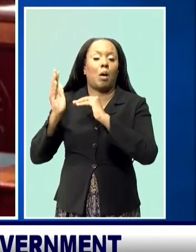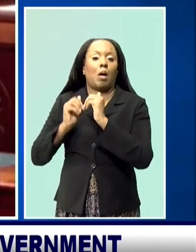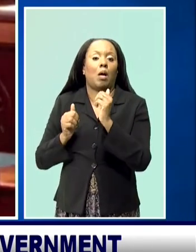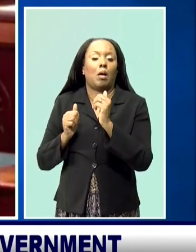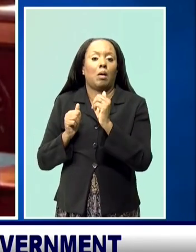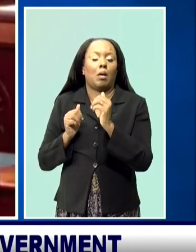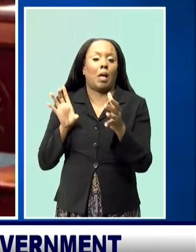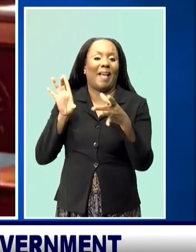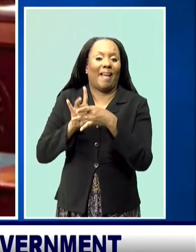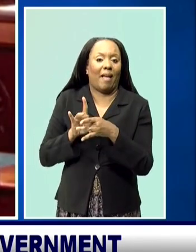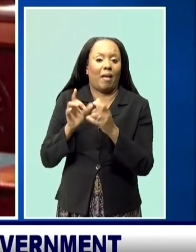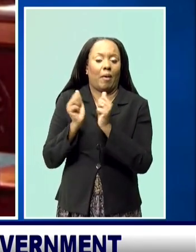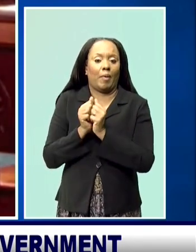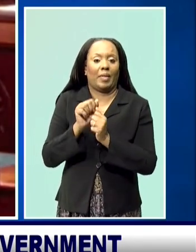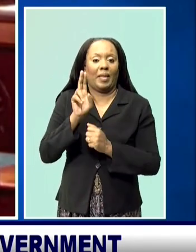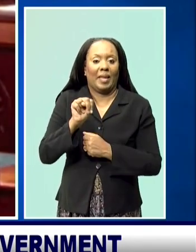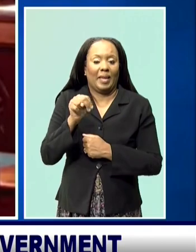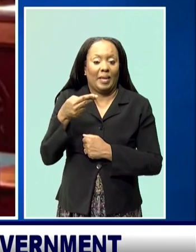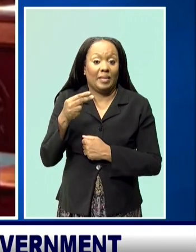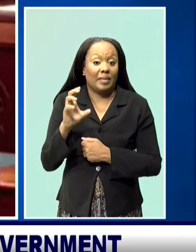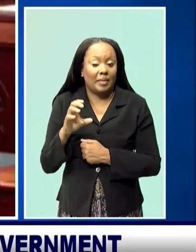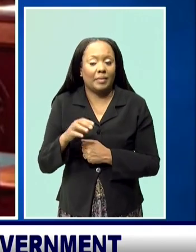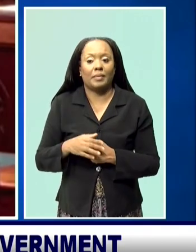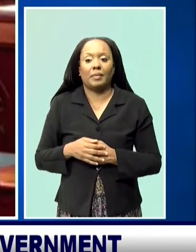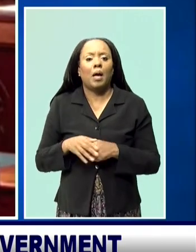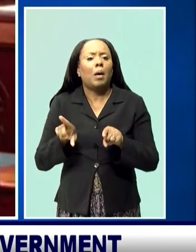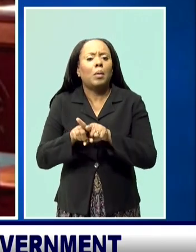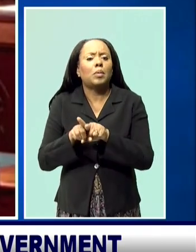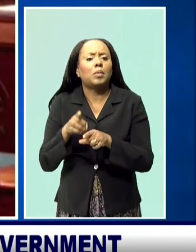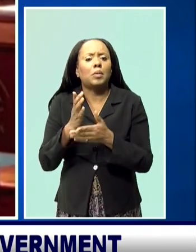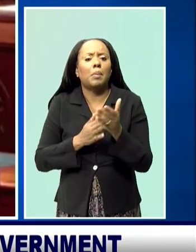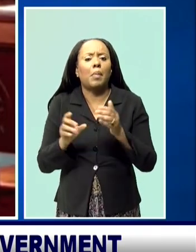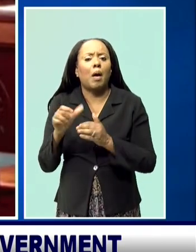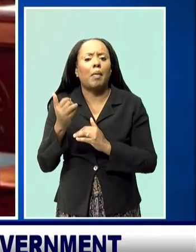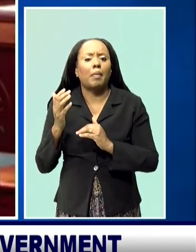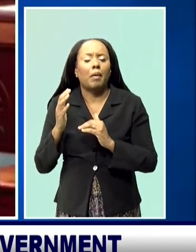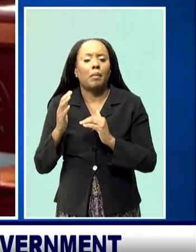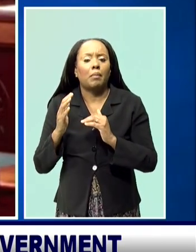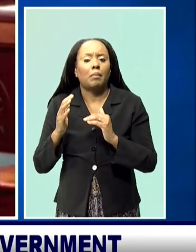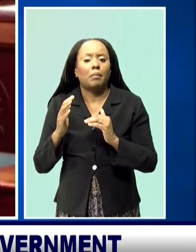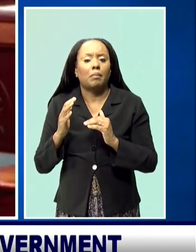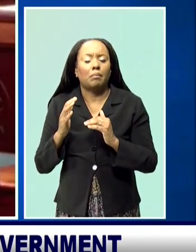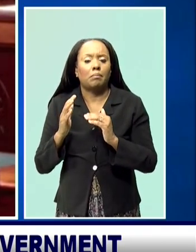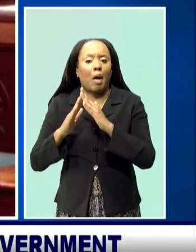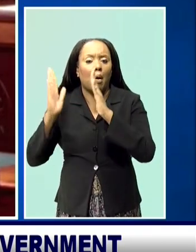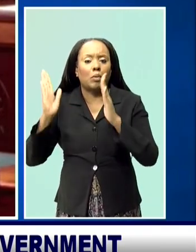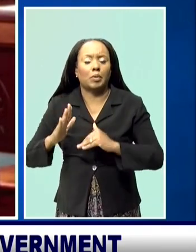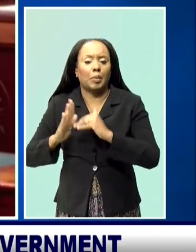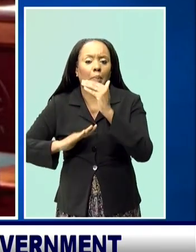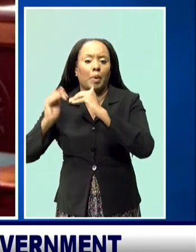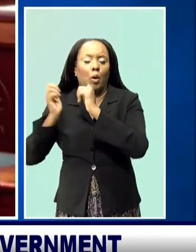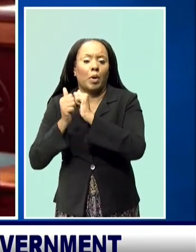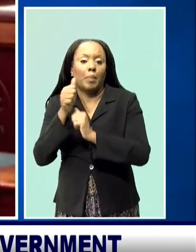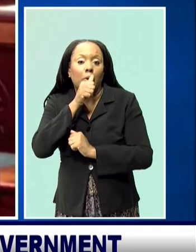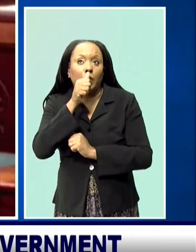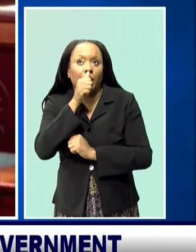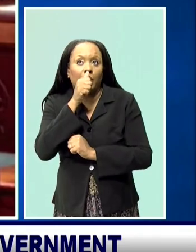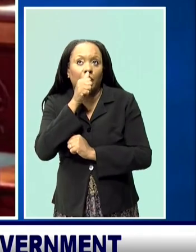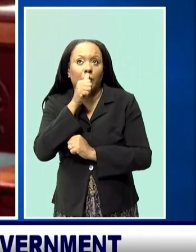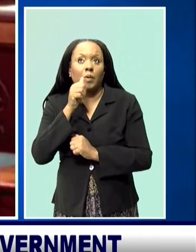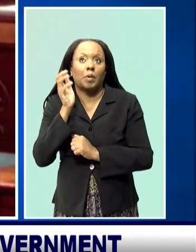Housing Corporation and even some of the joint ventures with private entities, we will be allocating